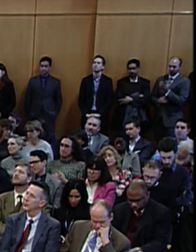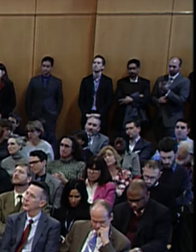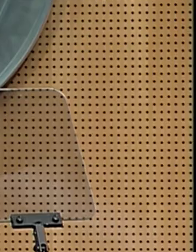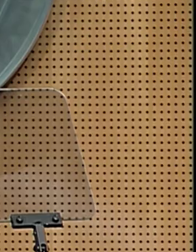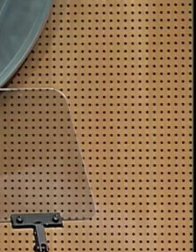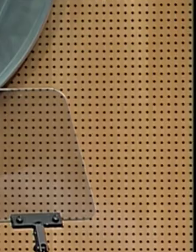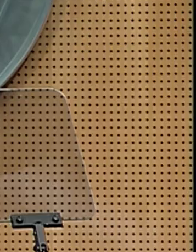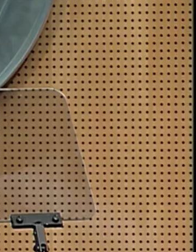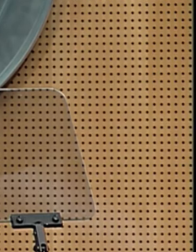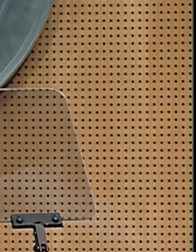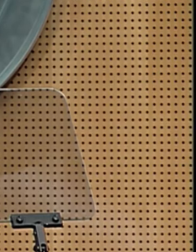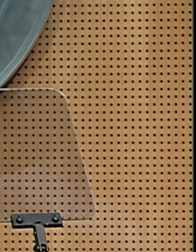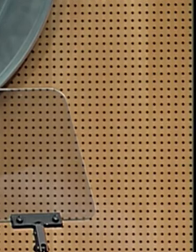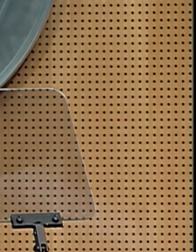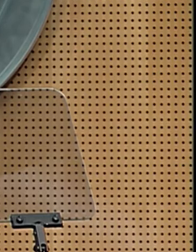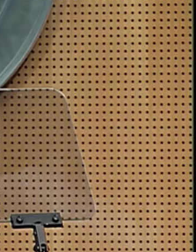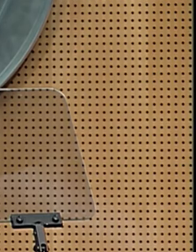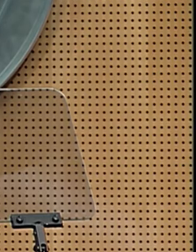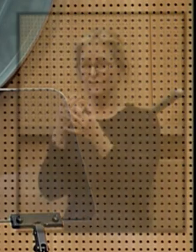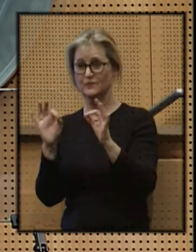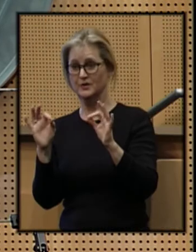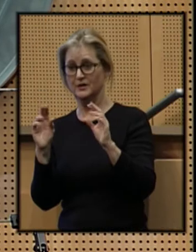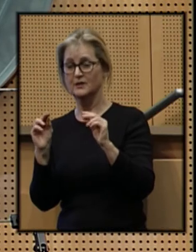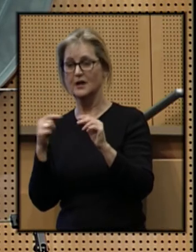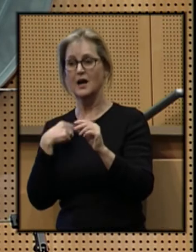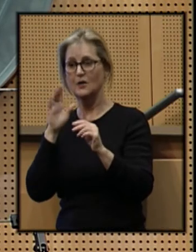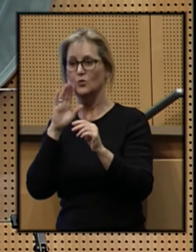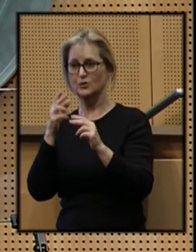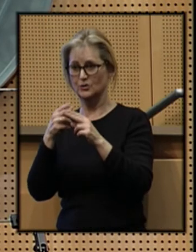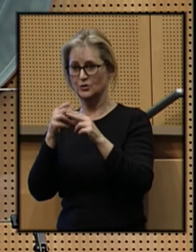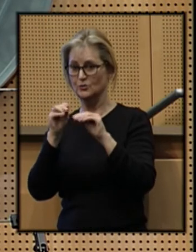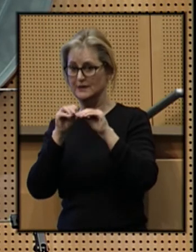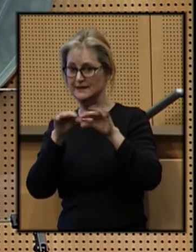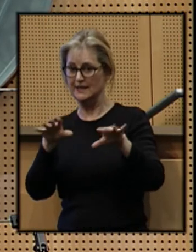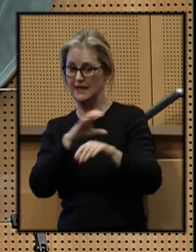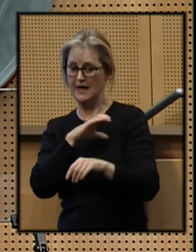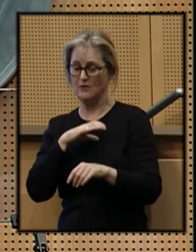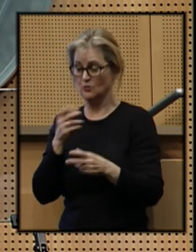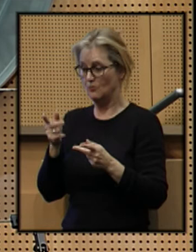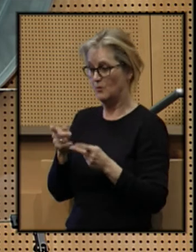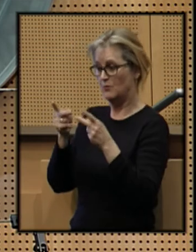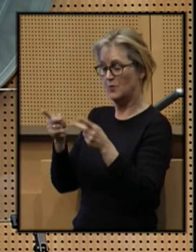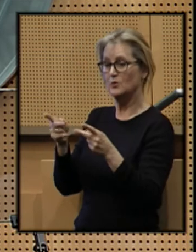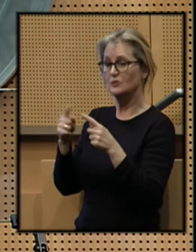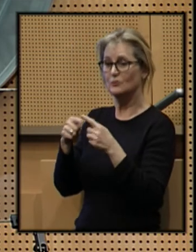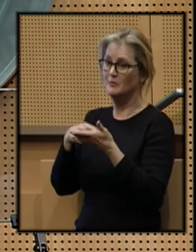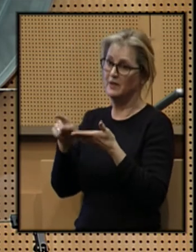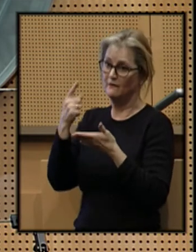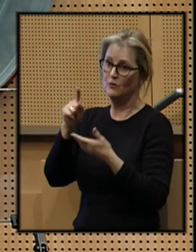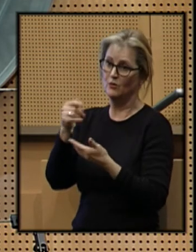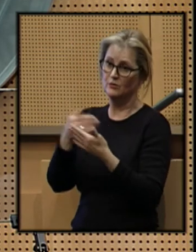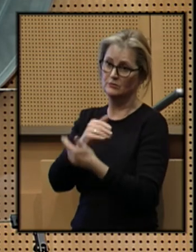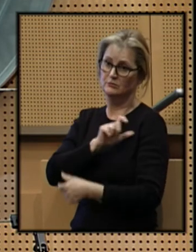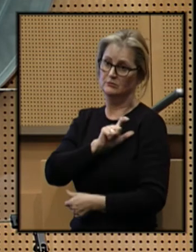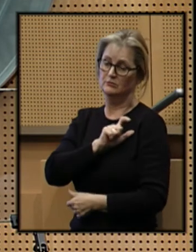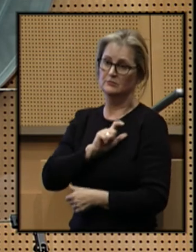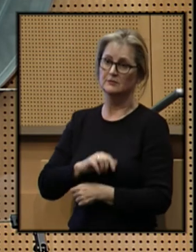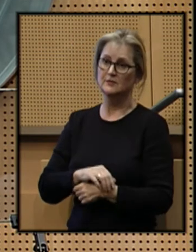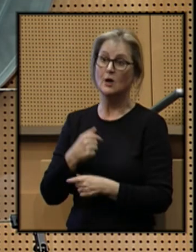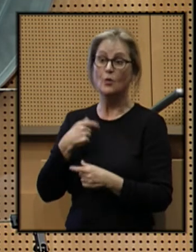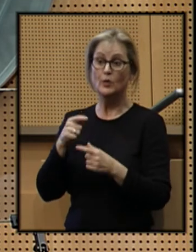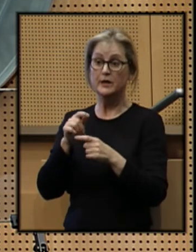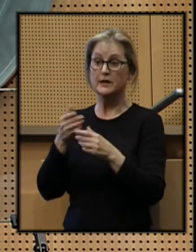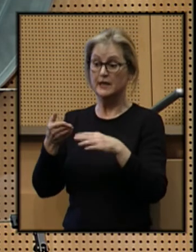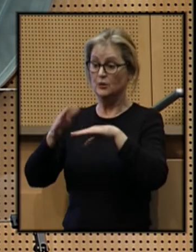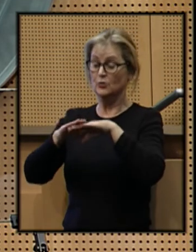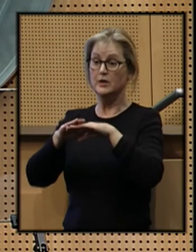This increase will not be free, and I will soon be sending Council a proposal to pay for it. While we increase the